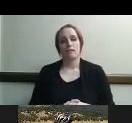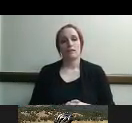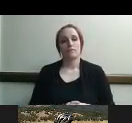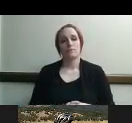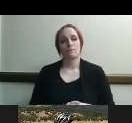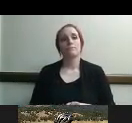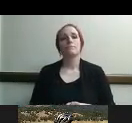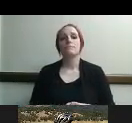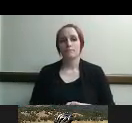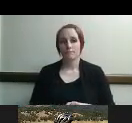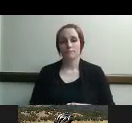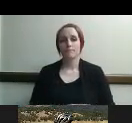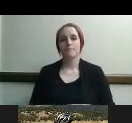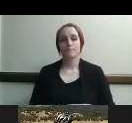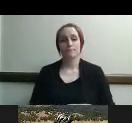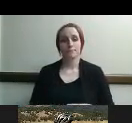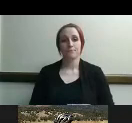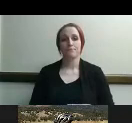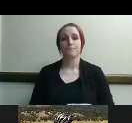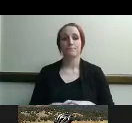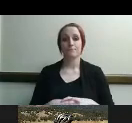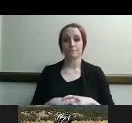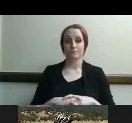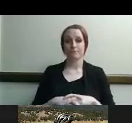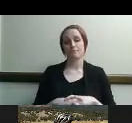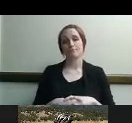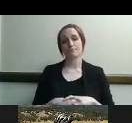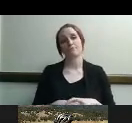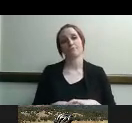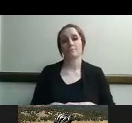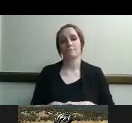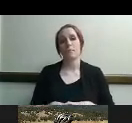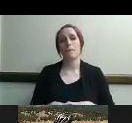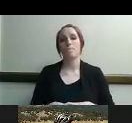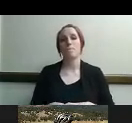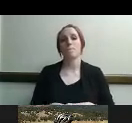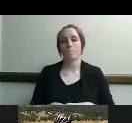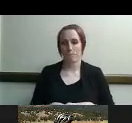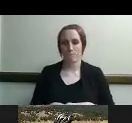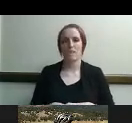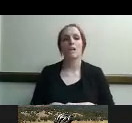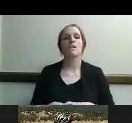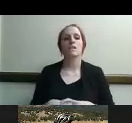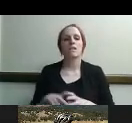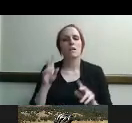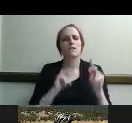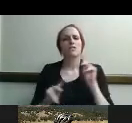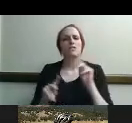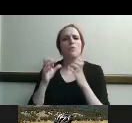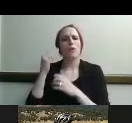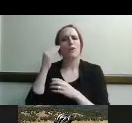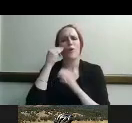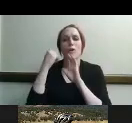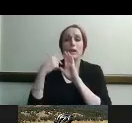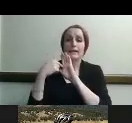so more specifically um people always want to know well give us examples of equipment but it varies so